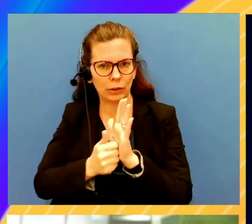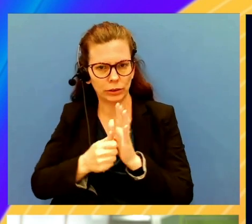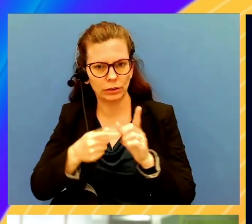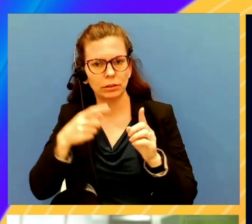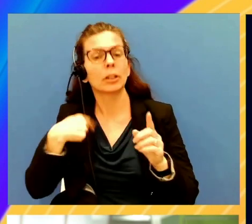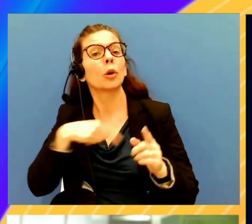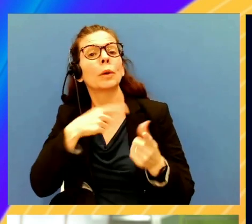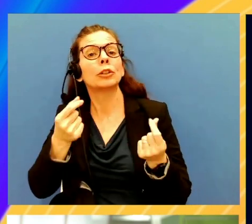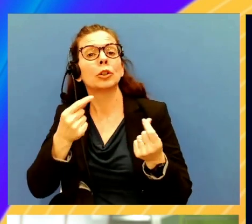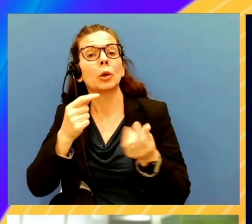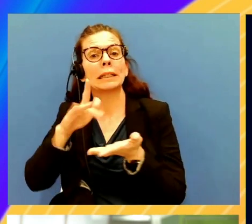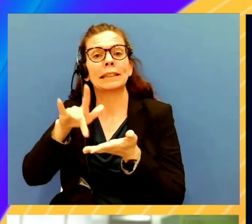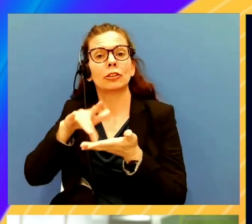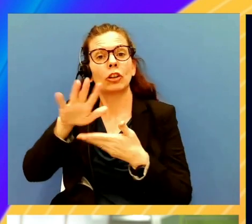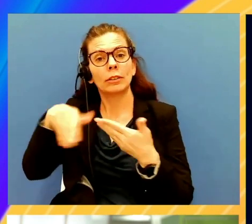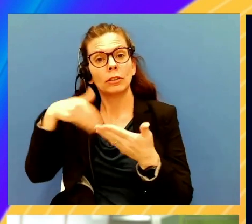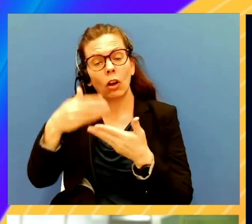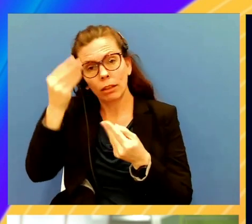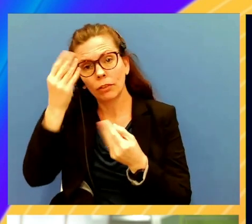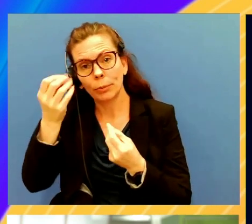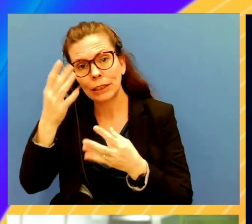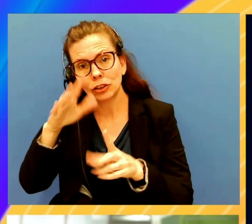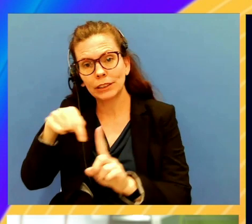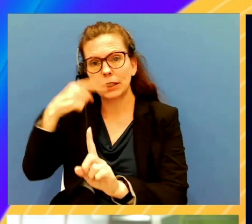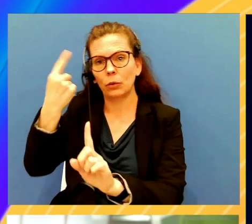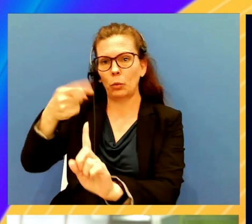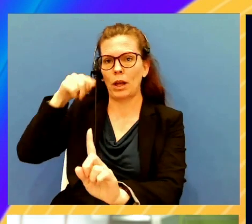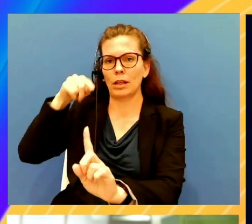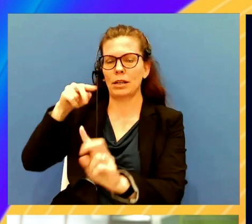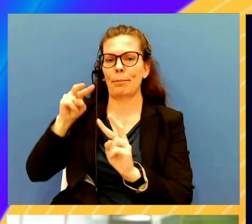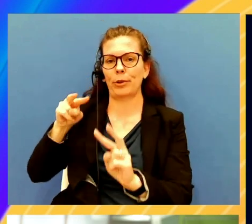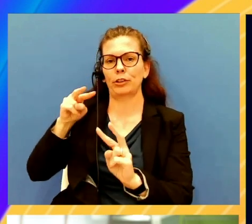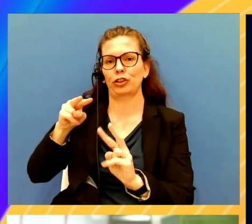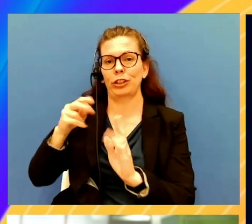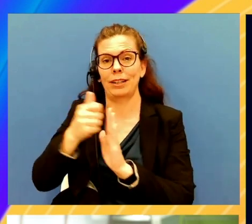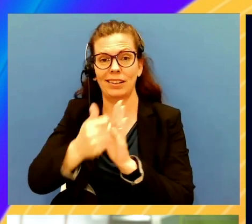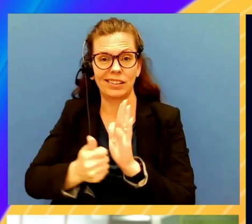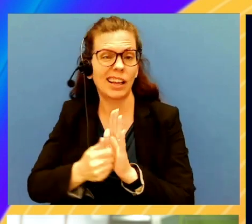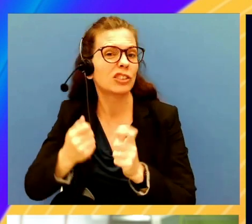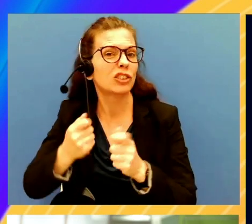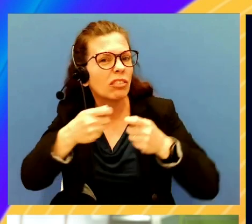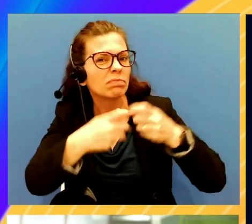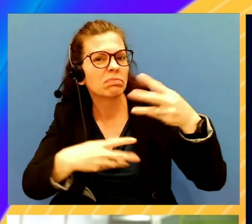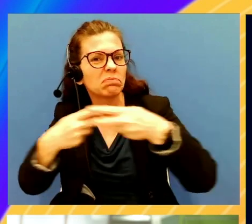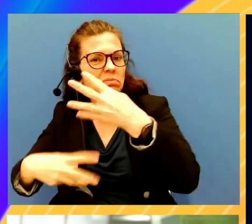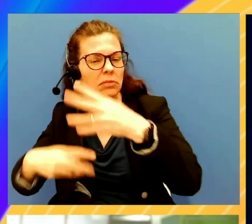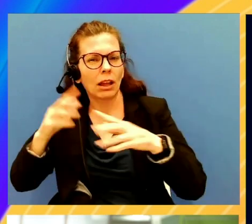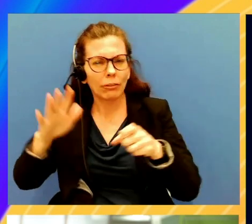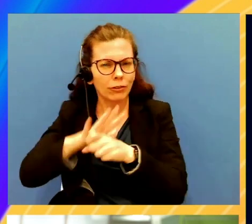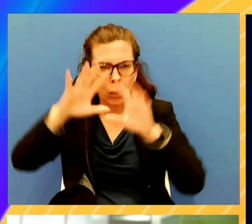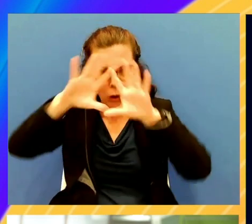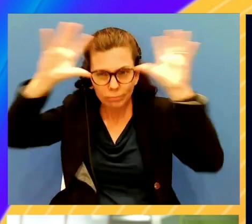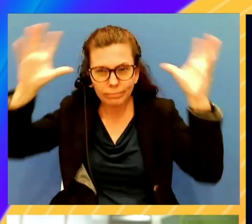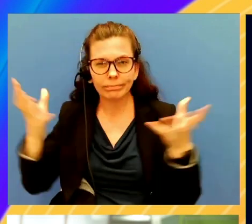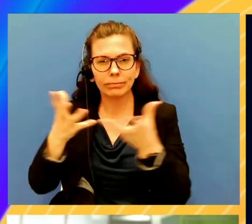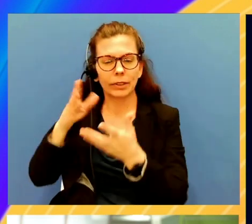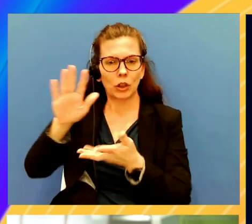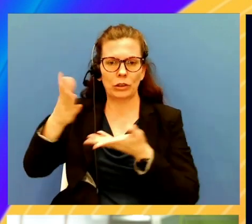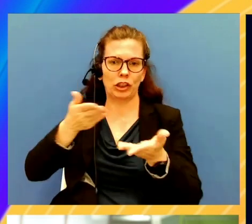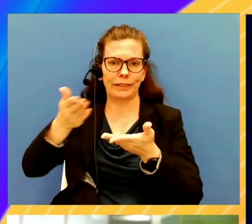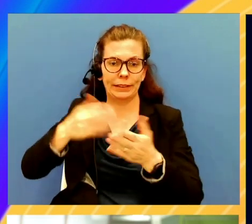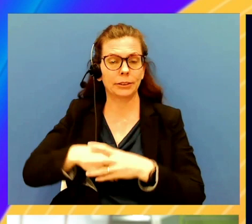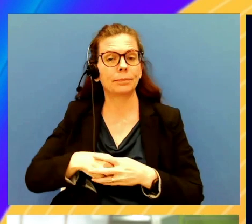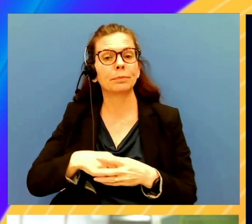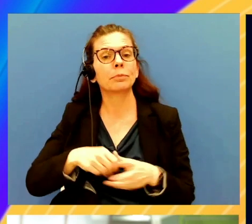all of that information within a single monitoring account. So that's just going to give you a holistic view of your services. You'll also see that you have the